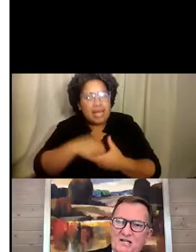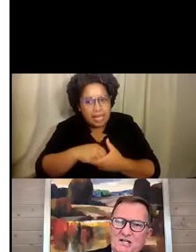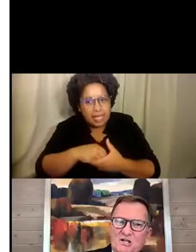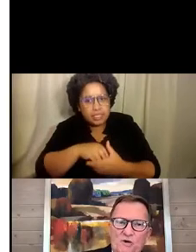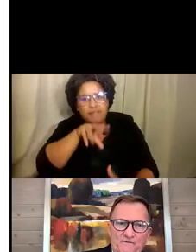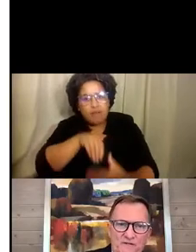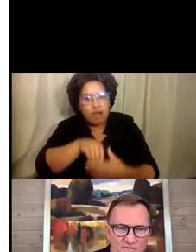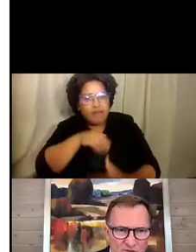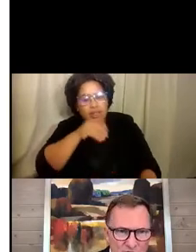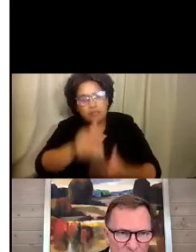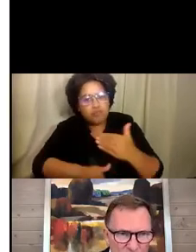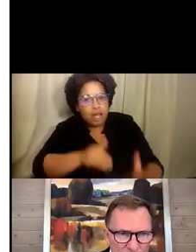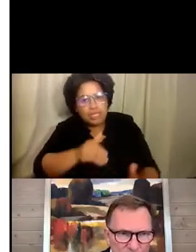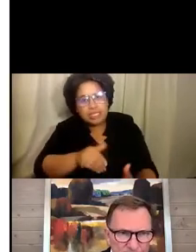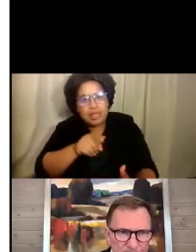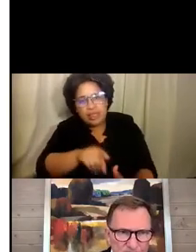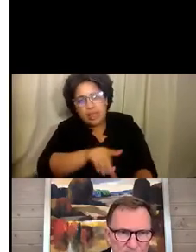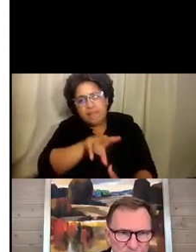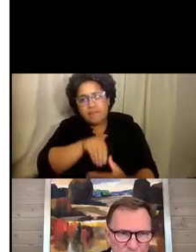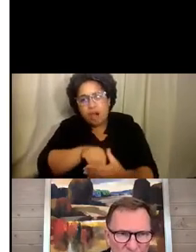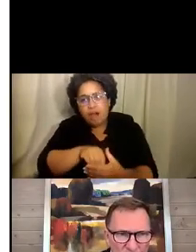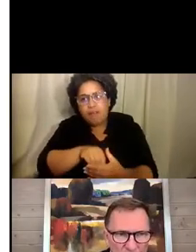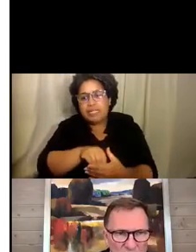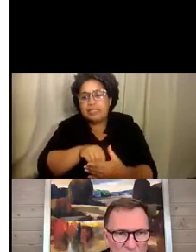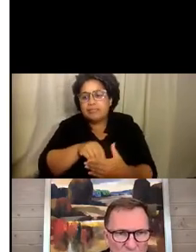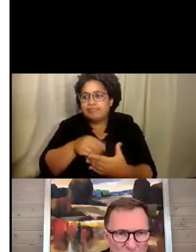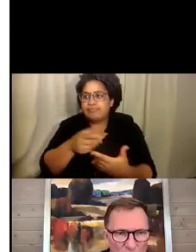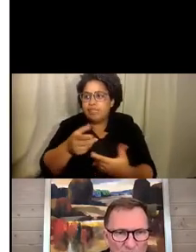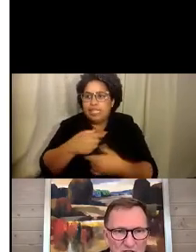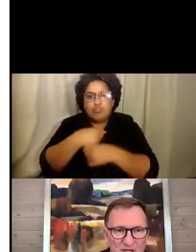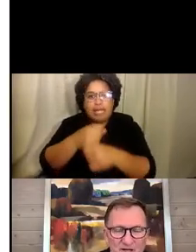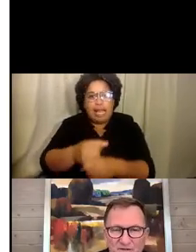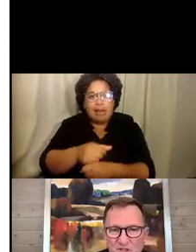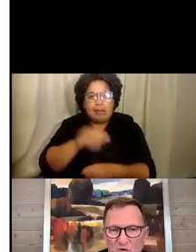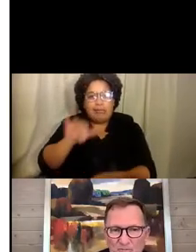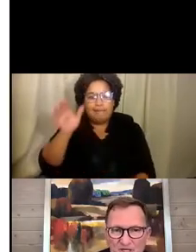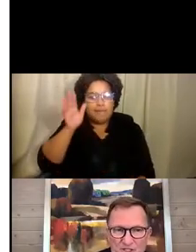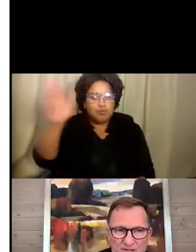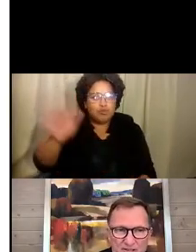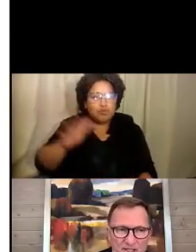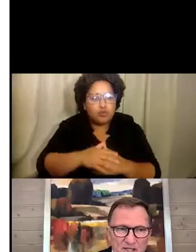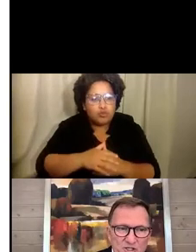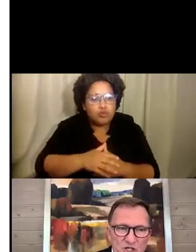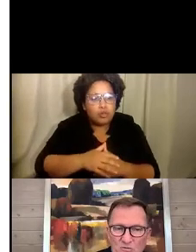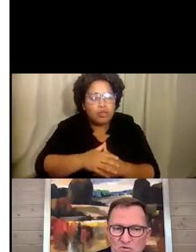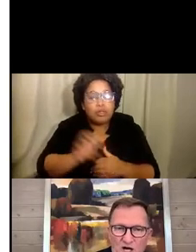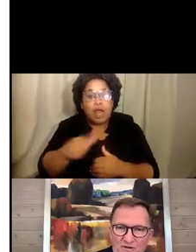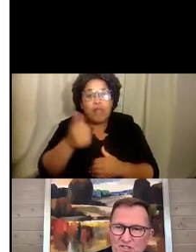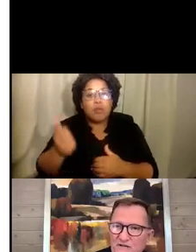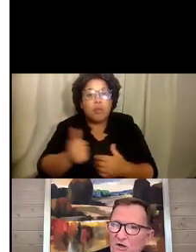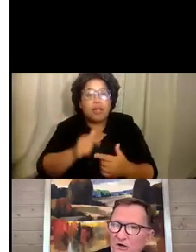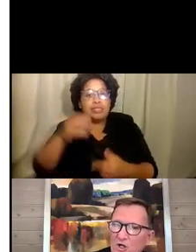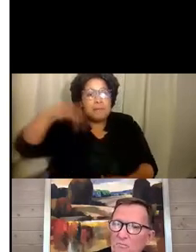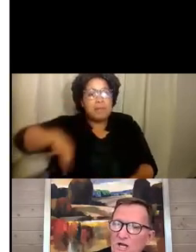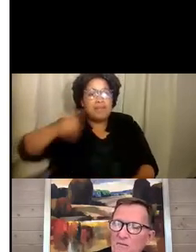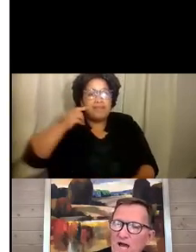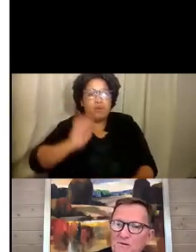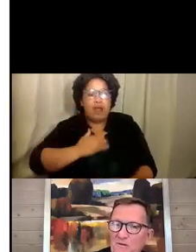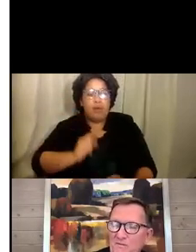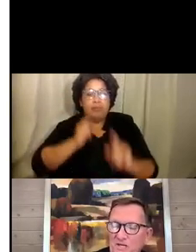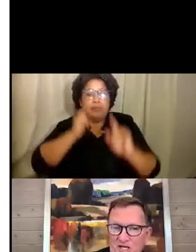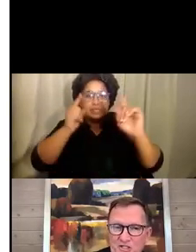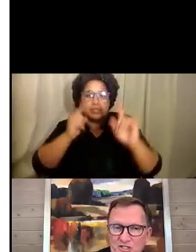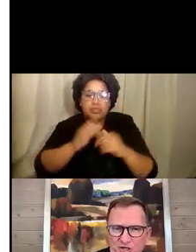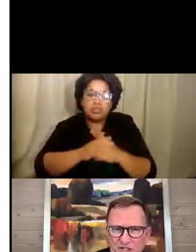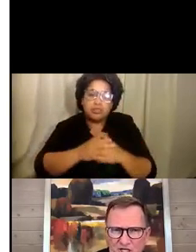a hand in crafting the future. The next one is what is the benefit to our mission? So obviously very low payback